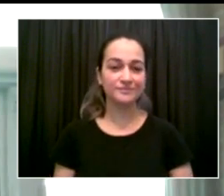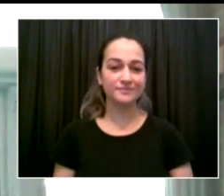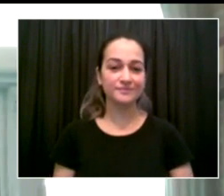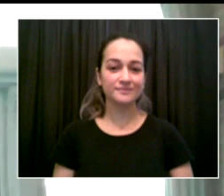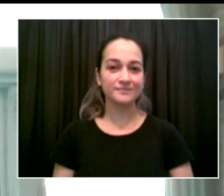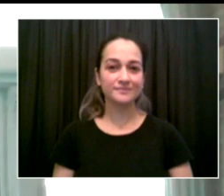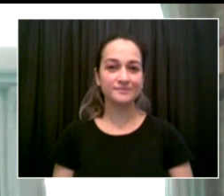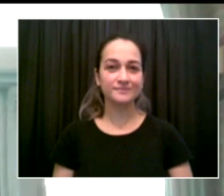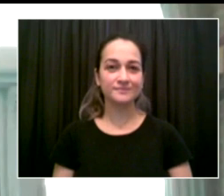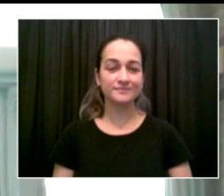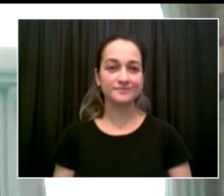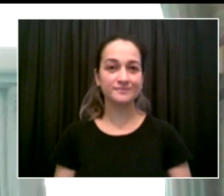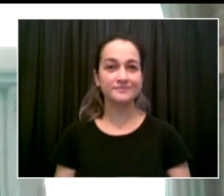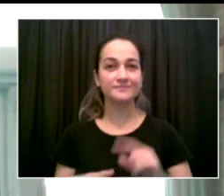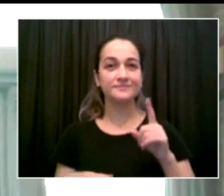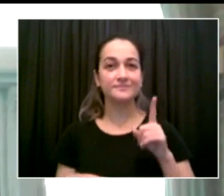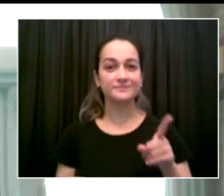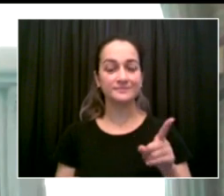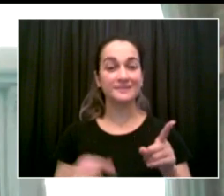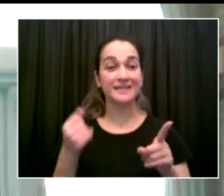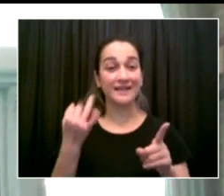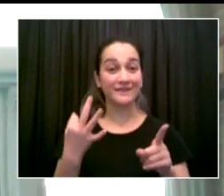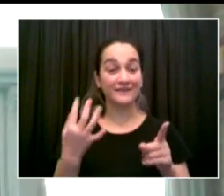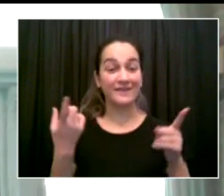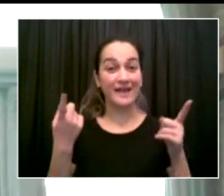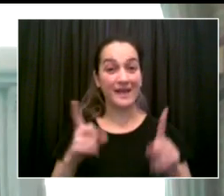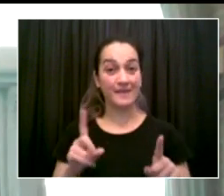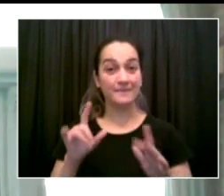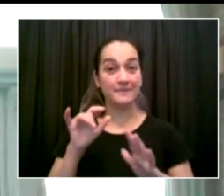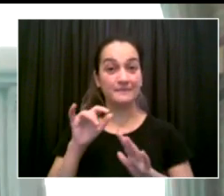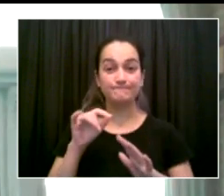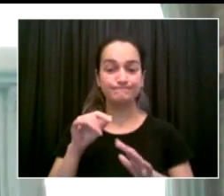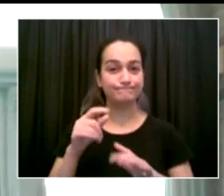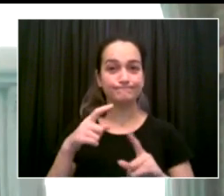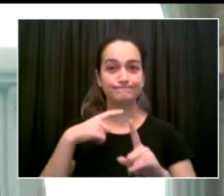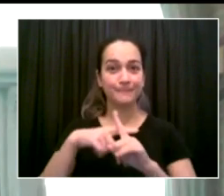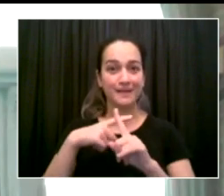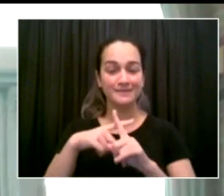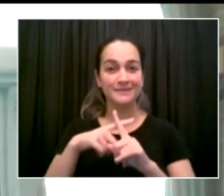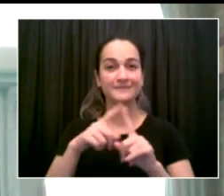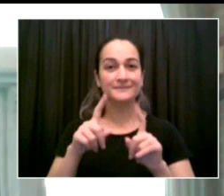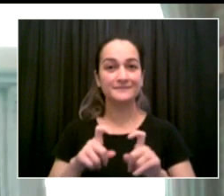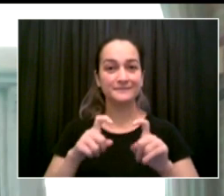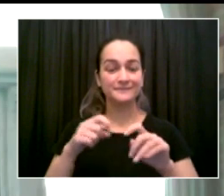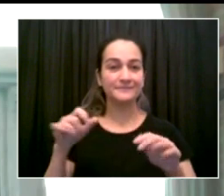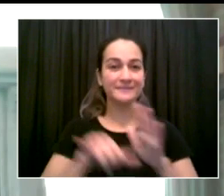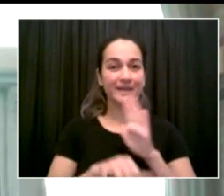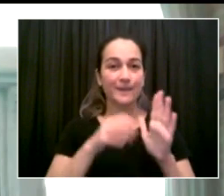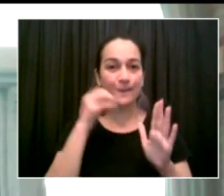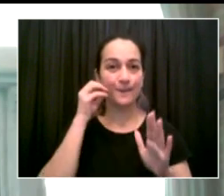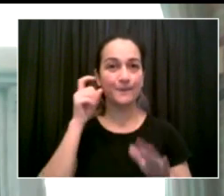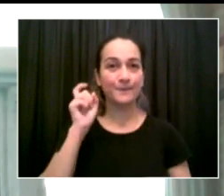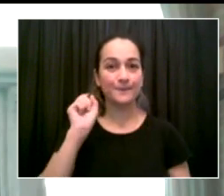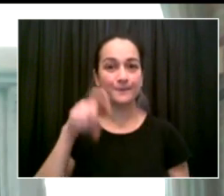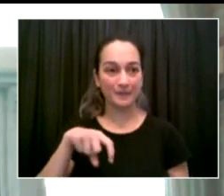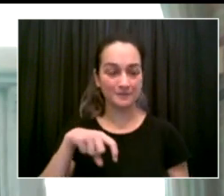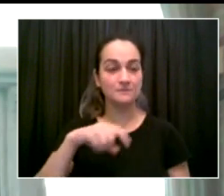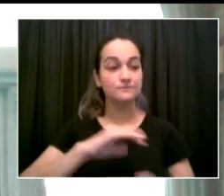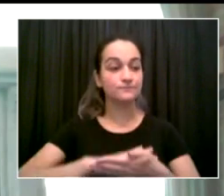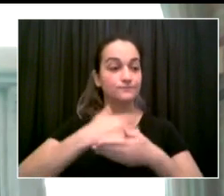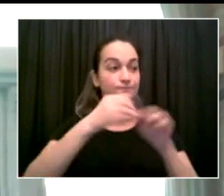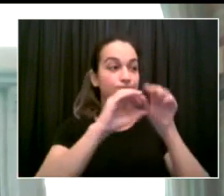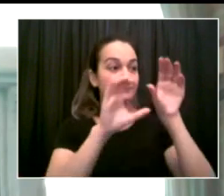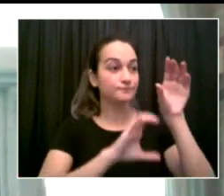have continued instruction from their regular classroom teacher. We're still working with our labor partners on high school and middle school where you may have partial